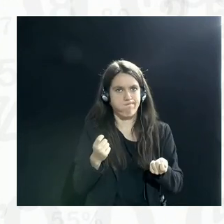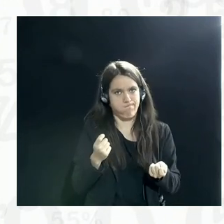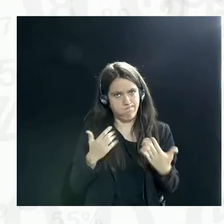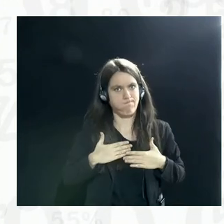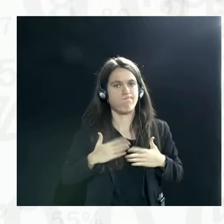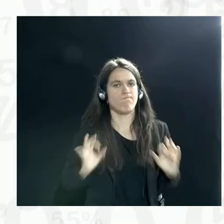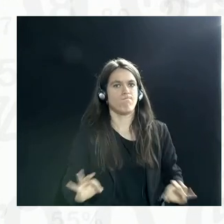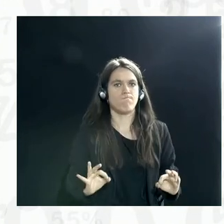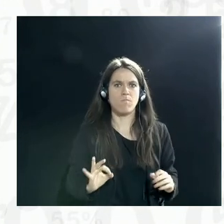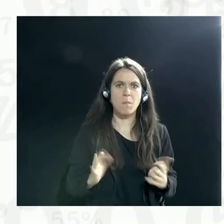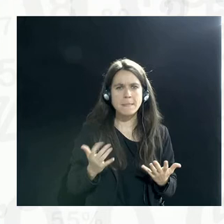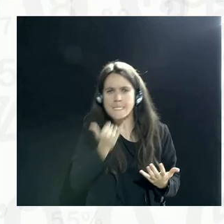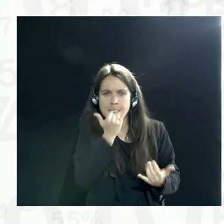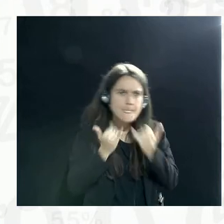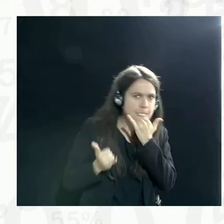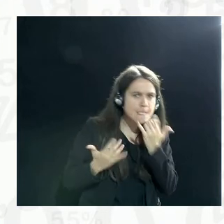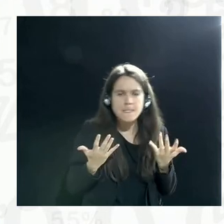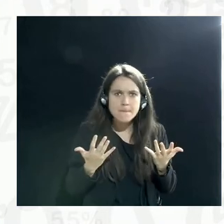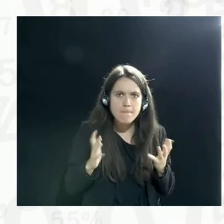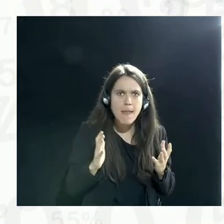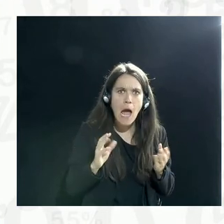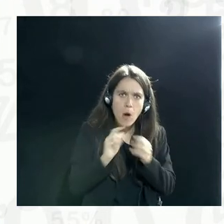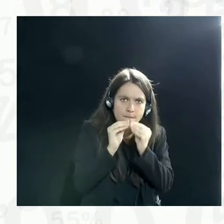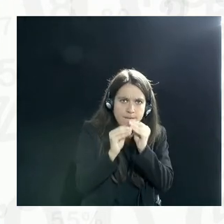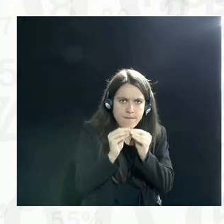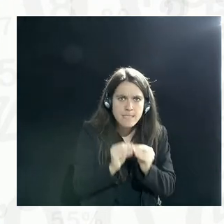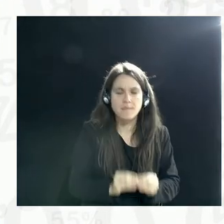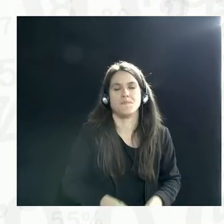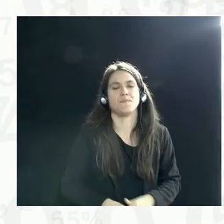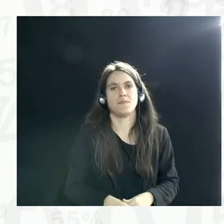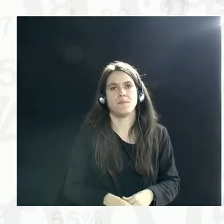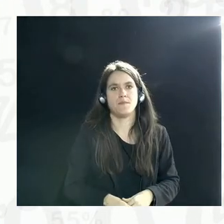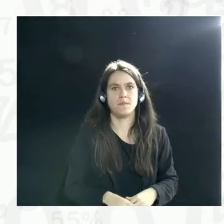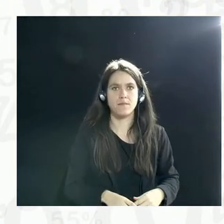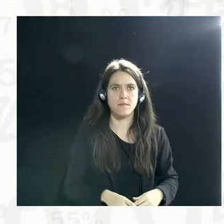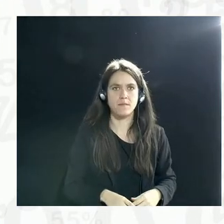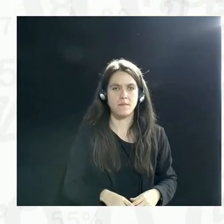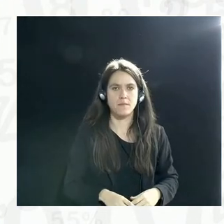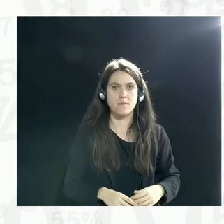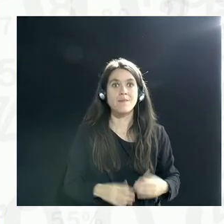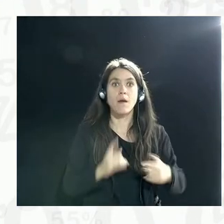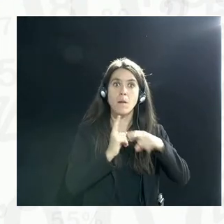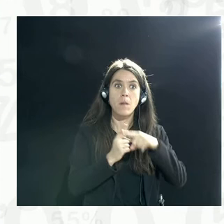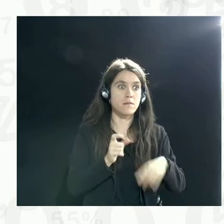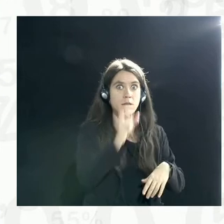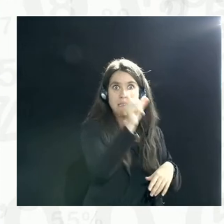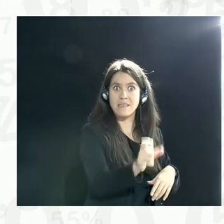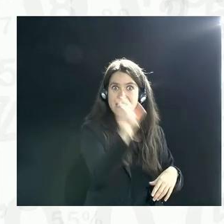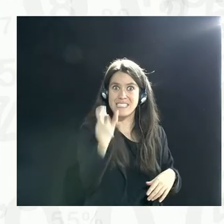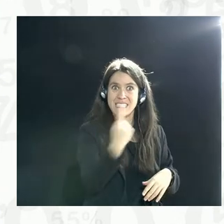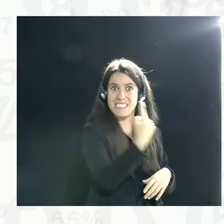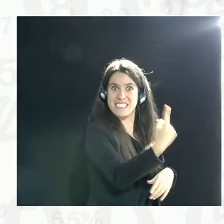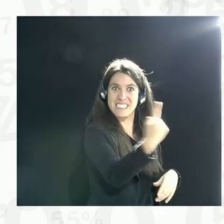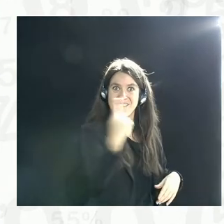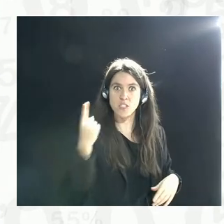errors and imperfections in the data that's collected by them. And also we need independent regulators who can make sure that the data that's stored is actually